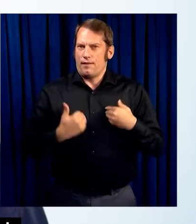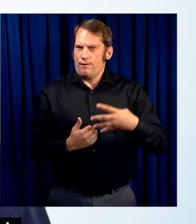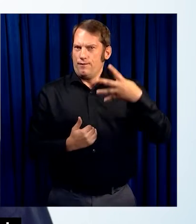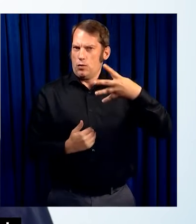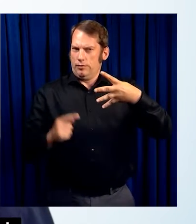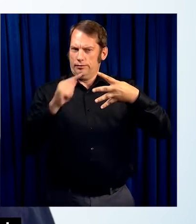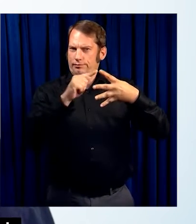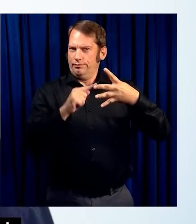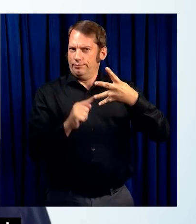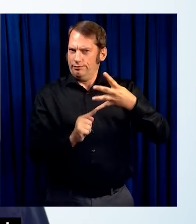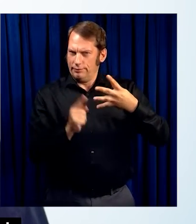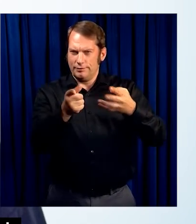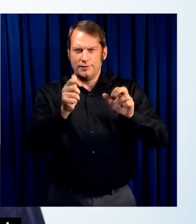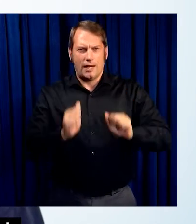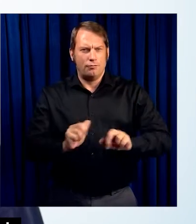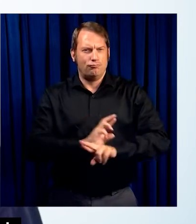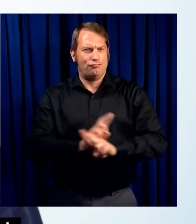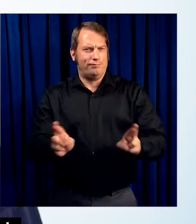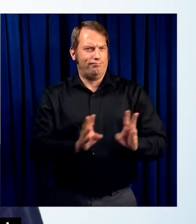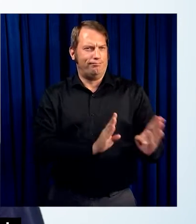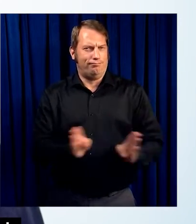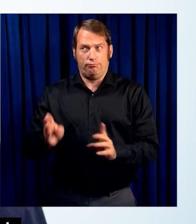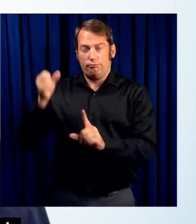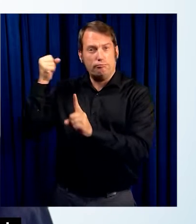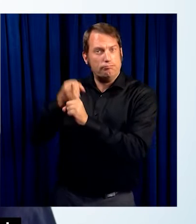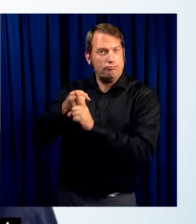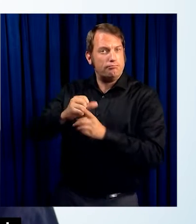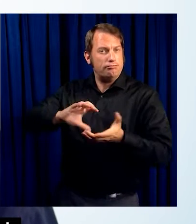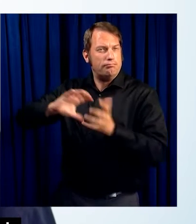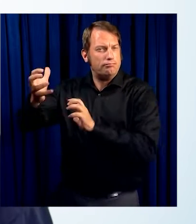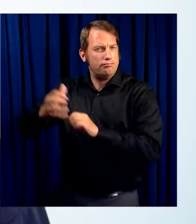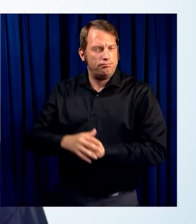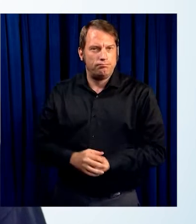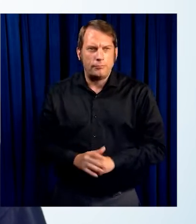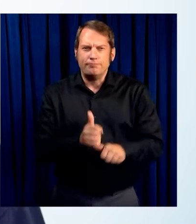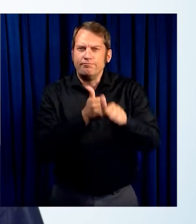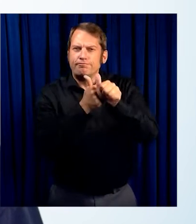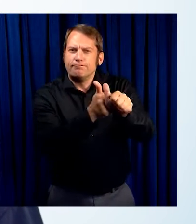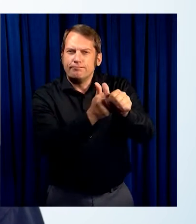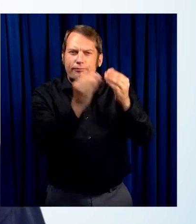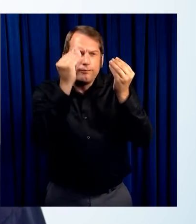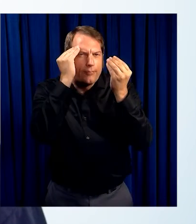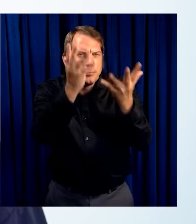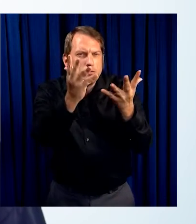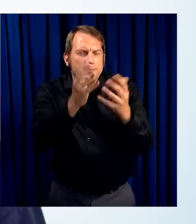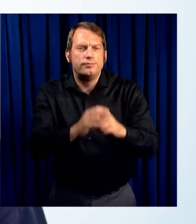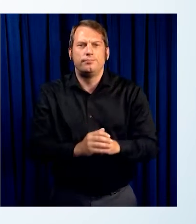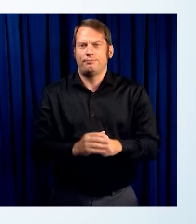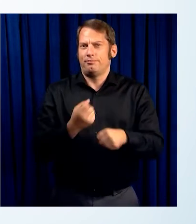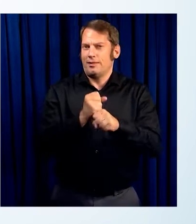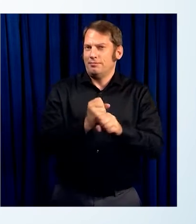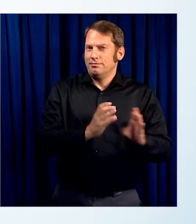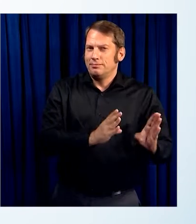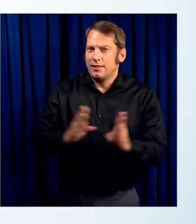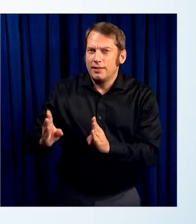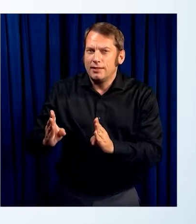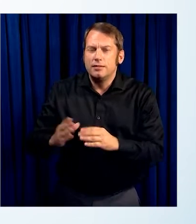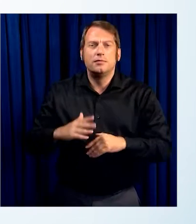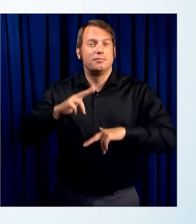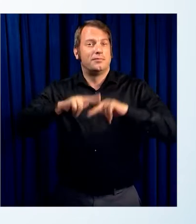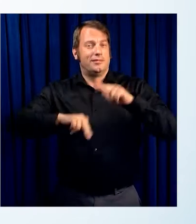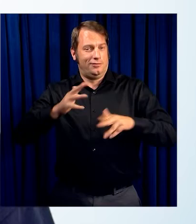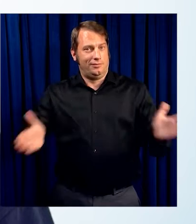Stay informed. Make a plan. Build a kit. Get involved. Stay informed.